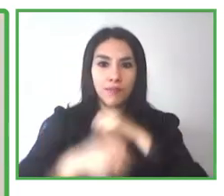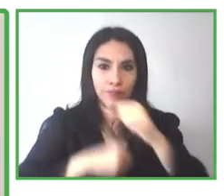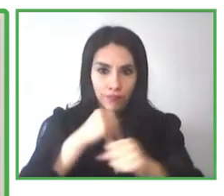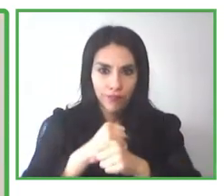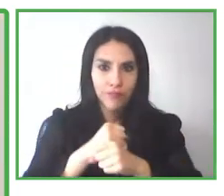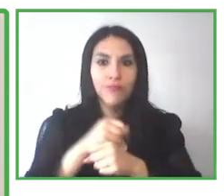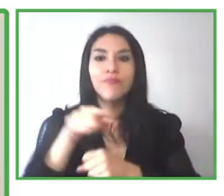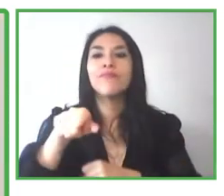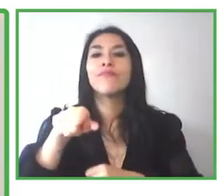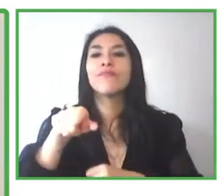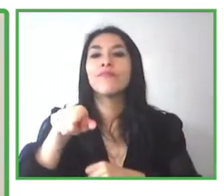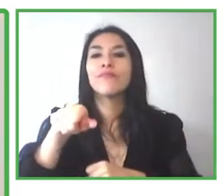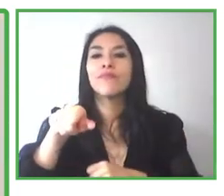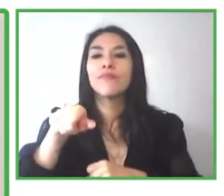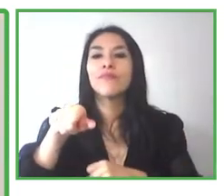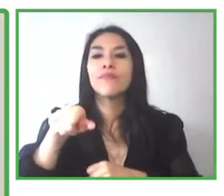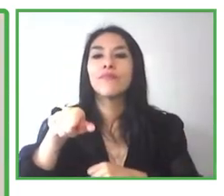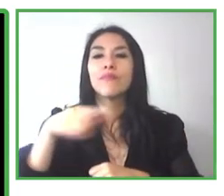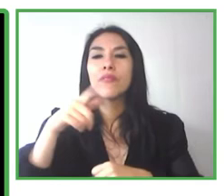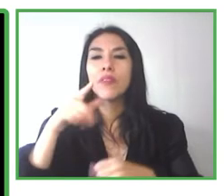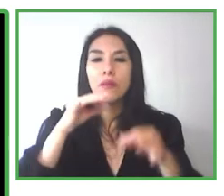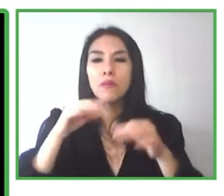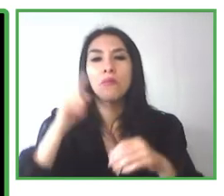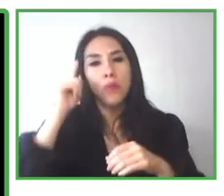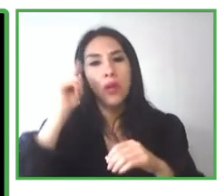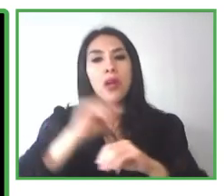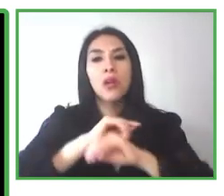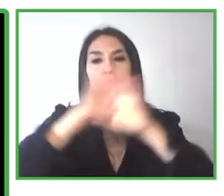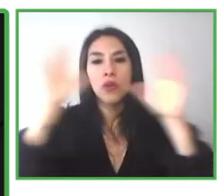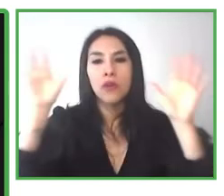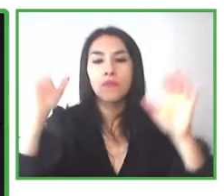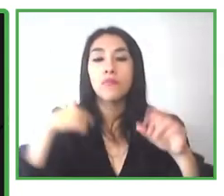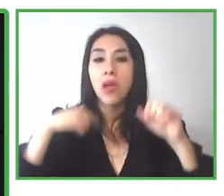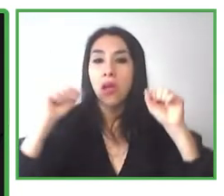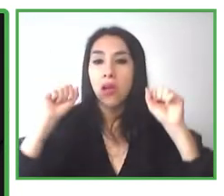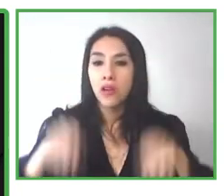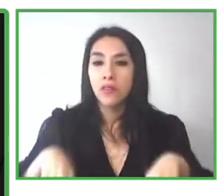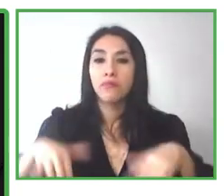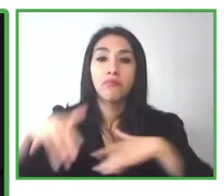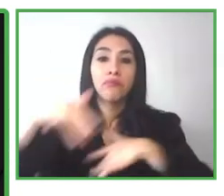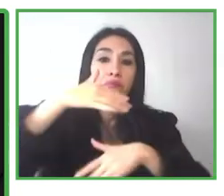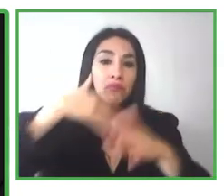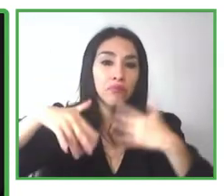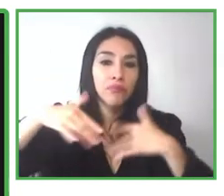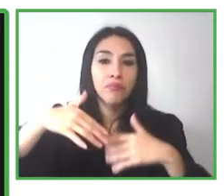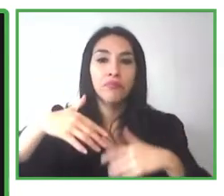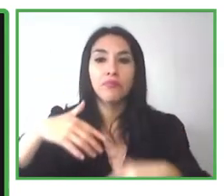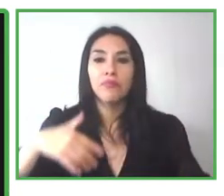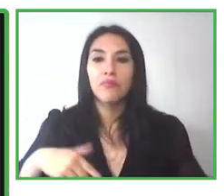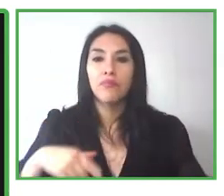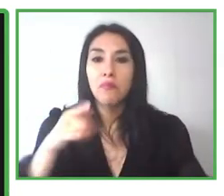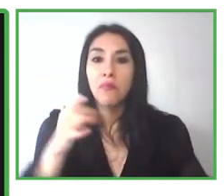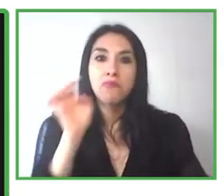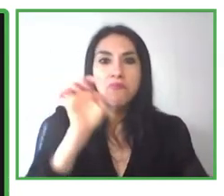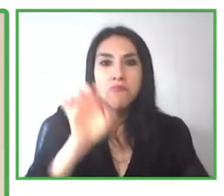My perception of social media has changed. Now I feel like I can participate much more than before.